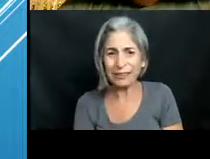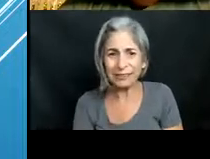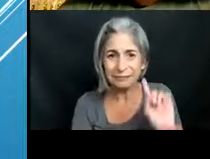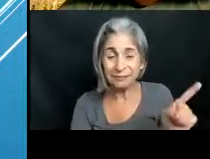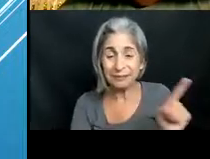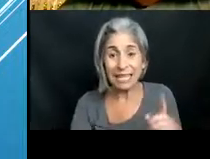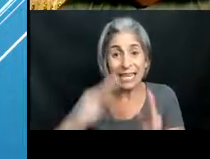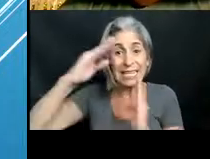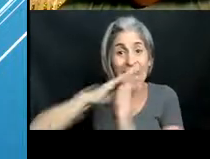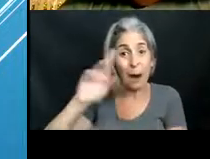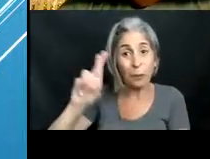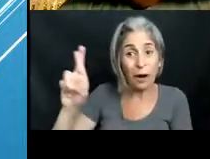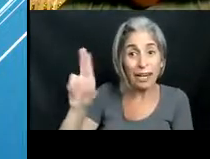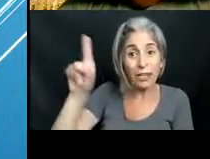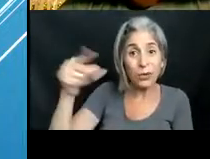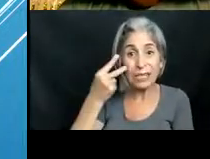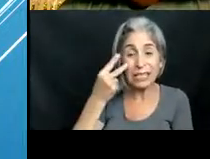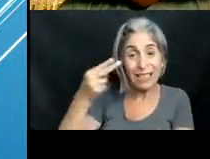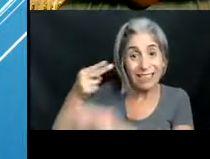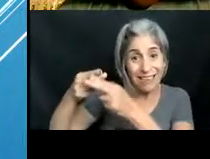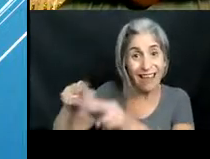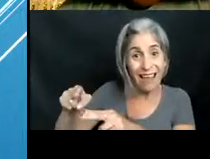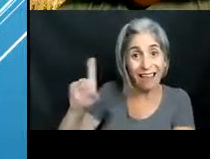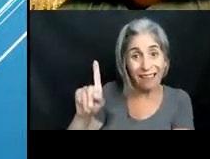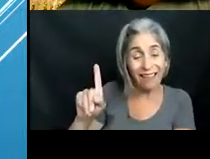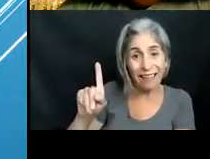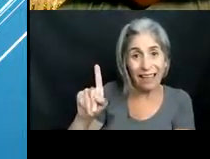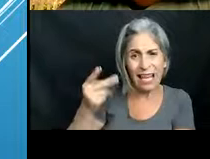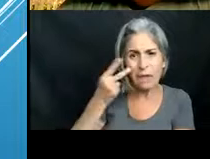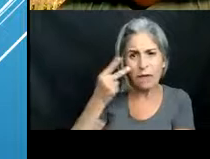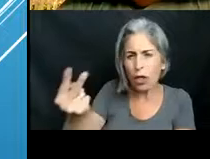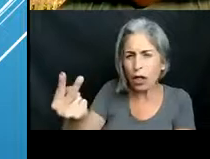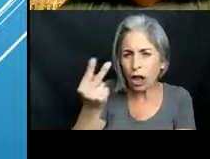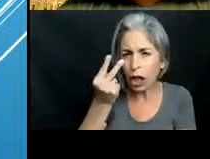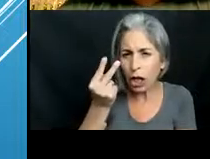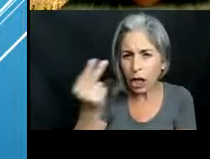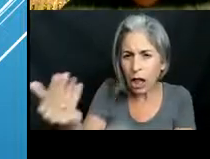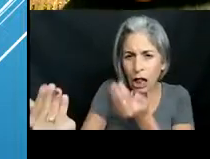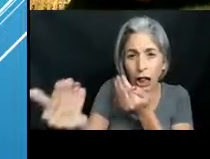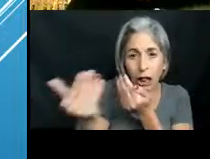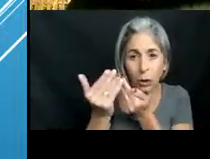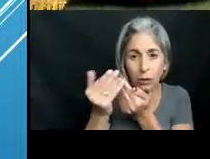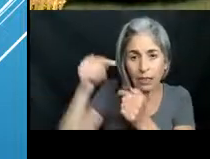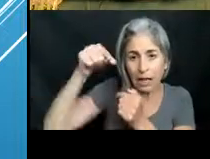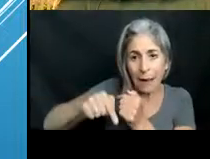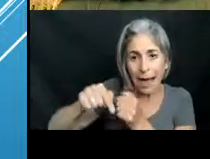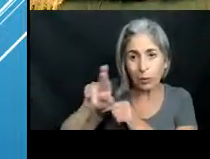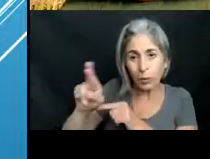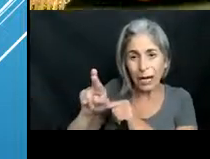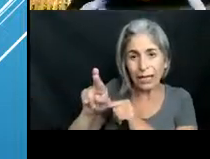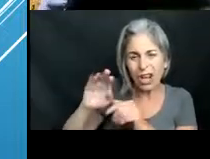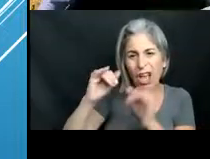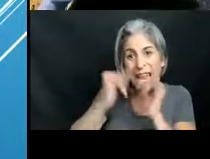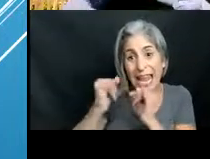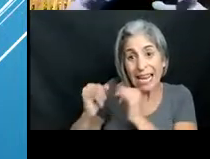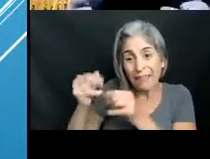the top right you can see that egg mass i was talking about if you get an up close view at the bottom right that is what they look like all those individual